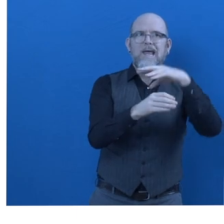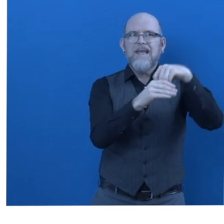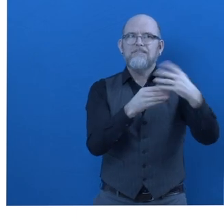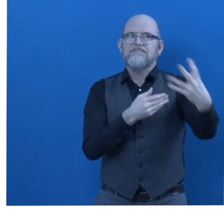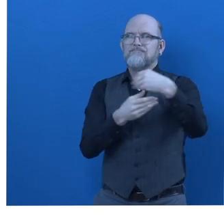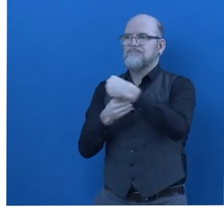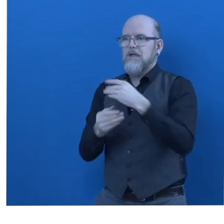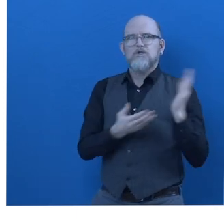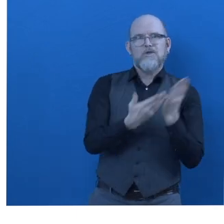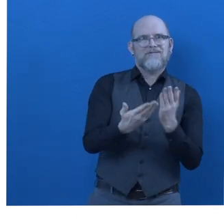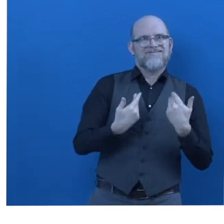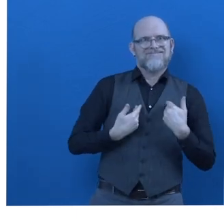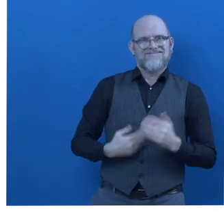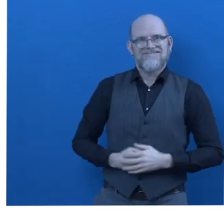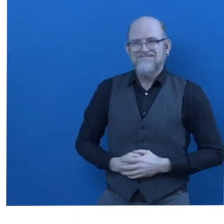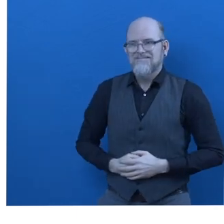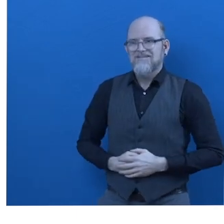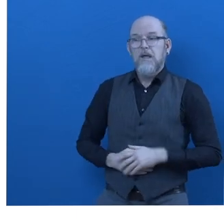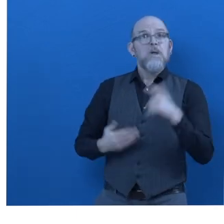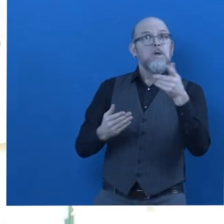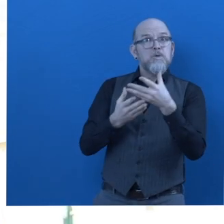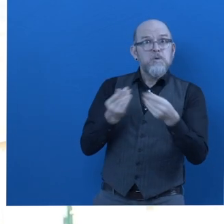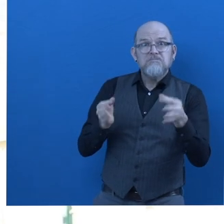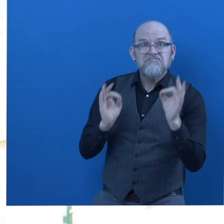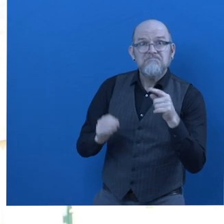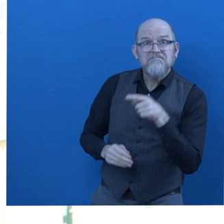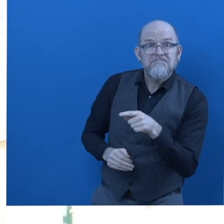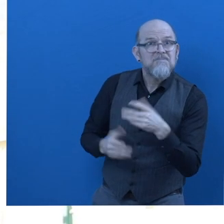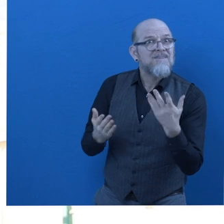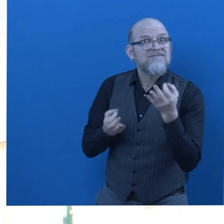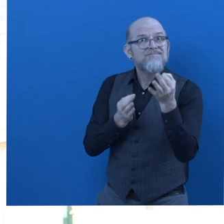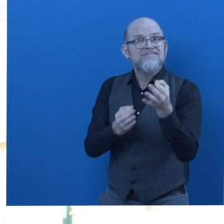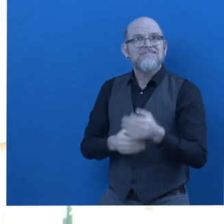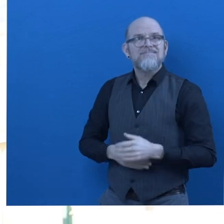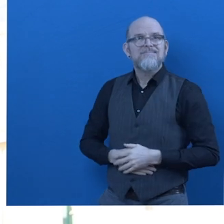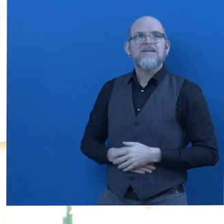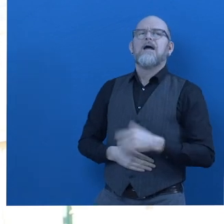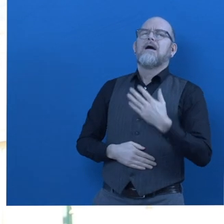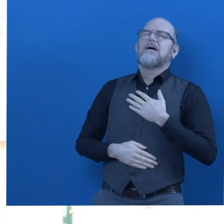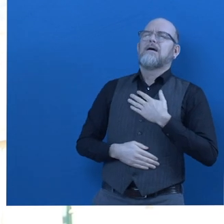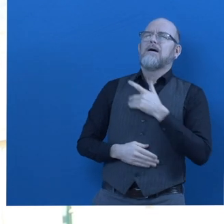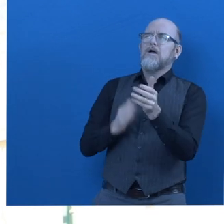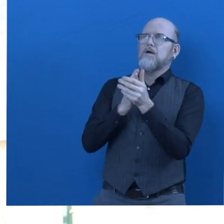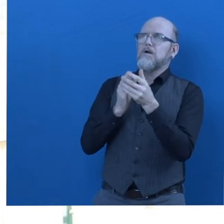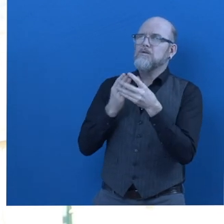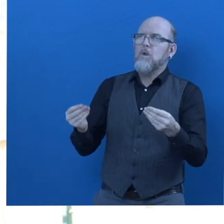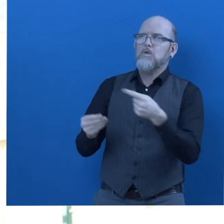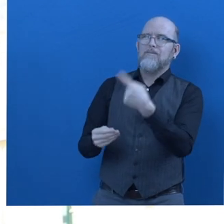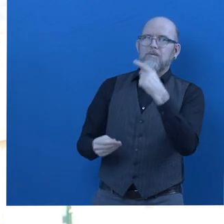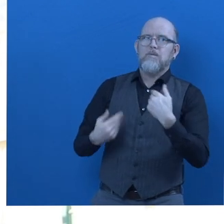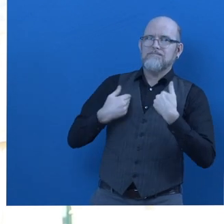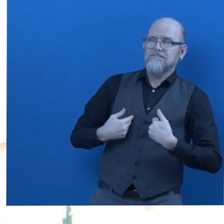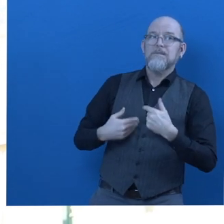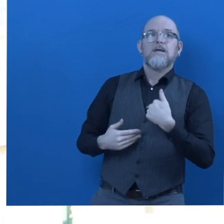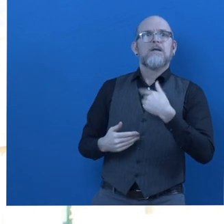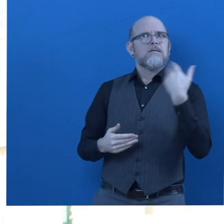help you? Justin Samoton, participant. The solution is definitely special because it really broke me out of